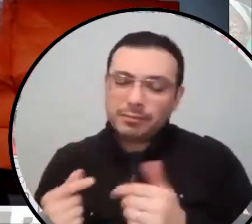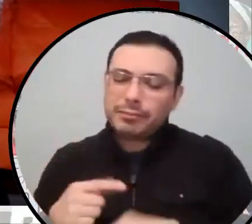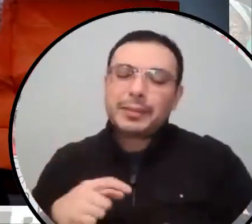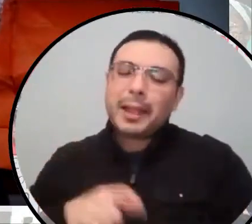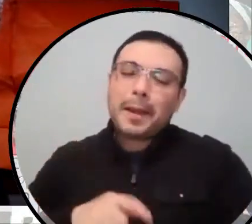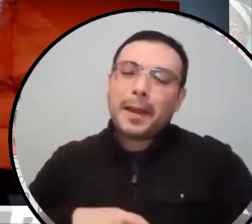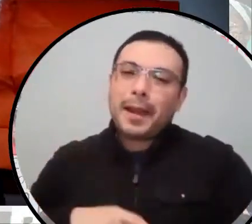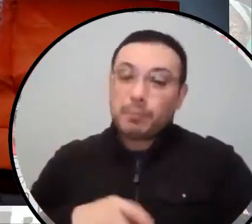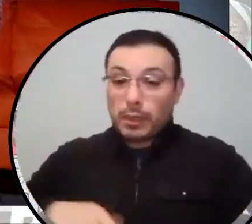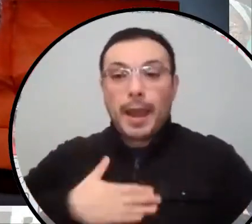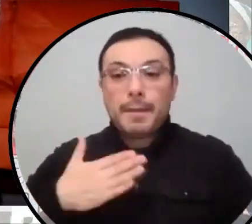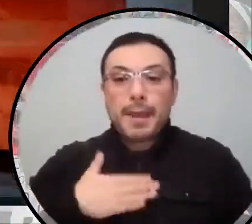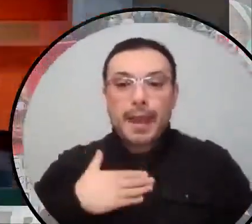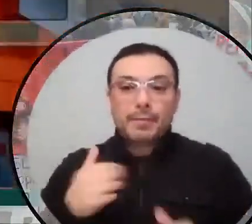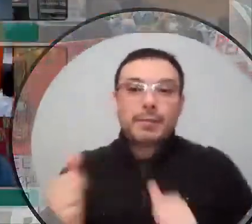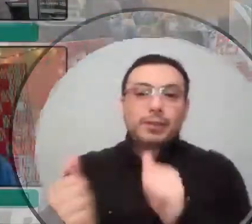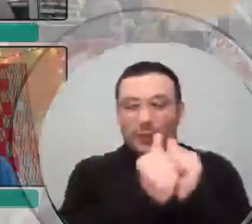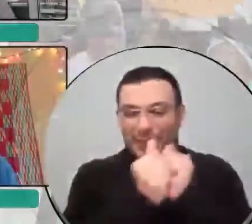that walk.